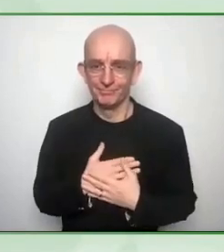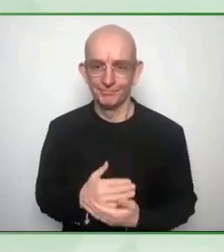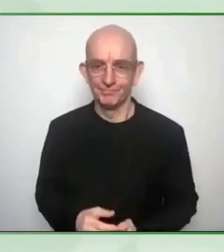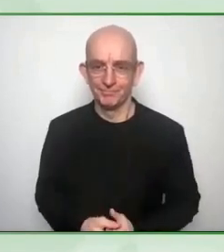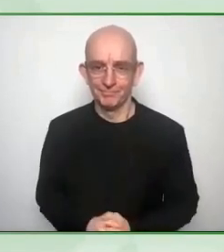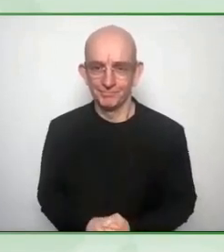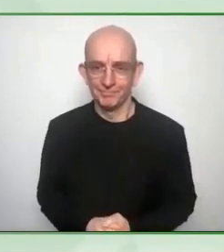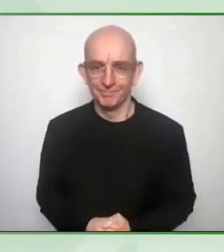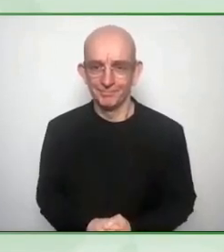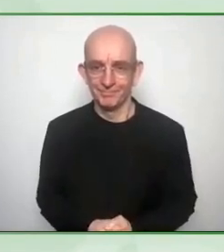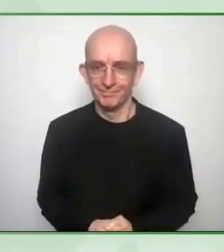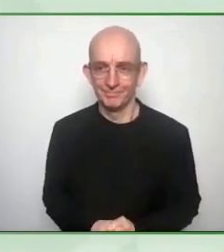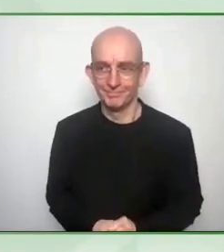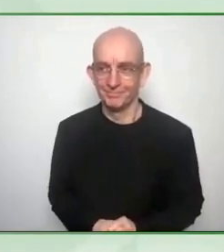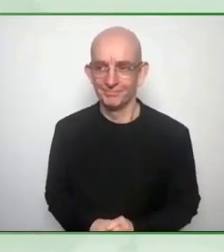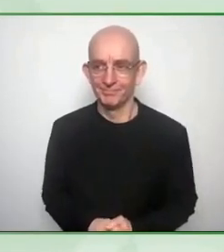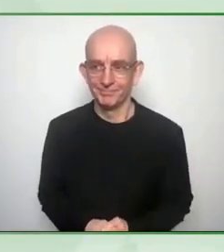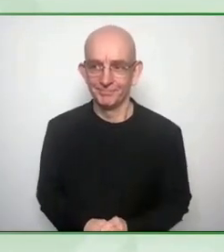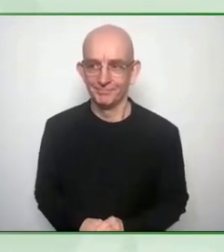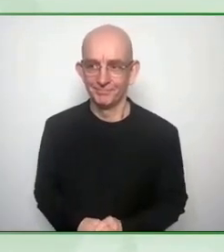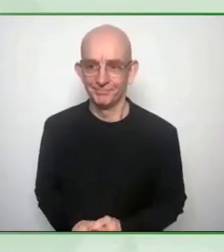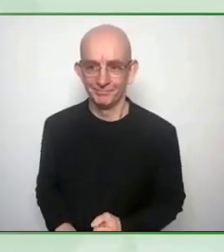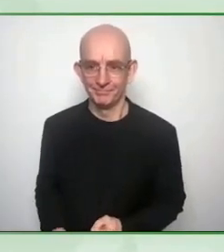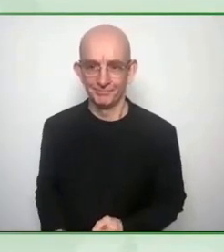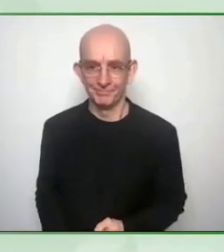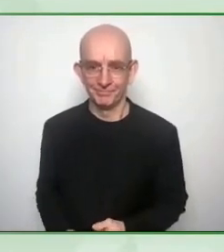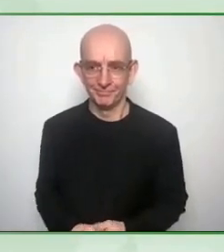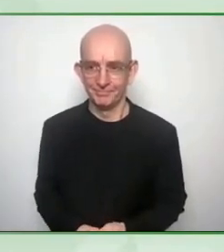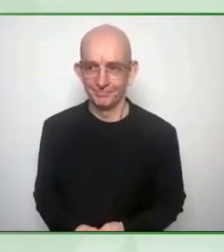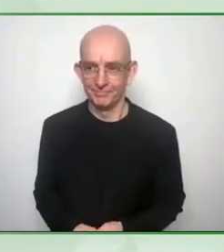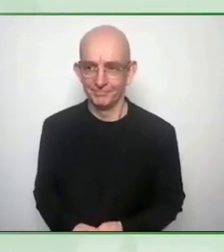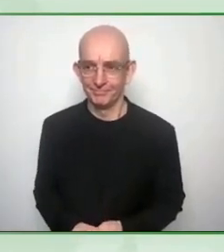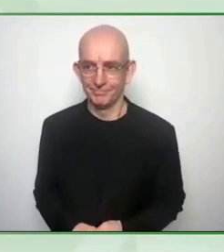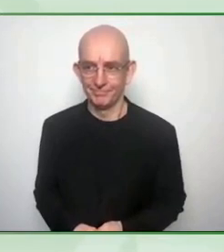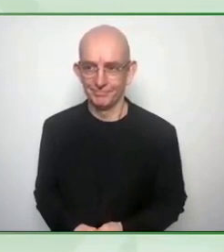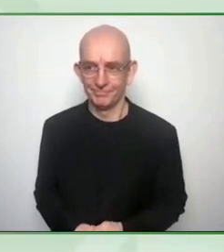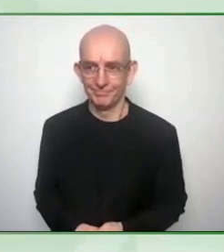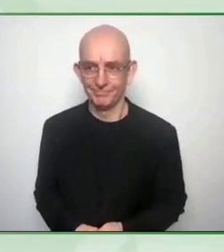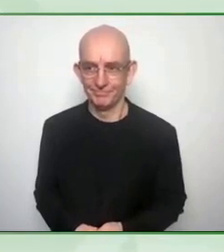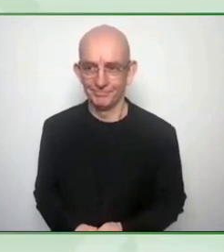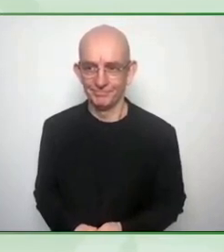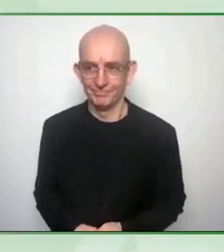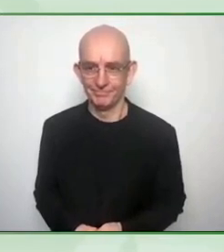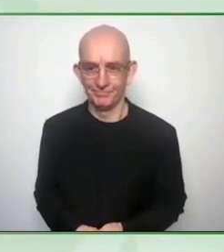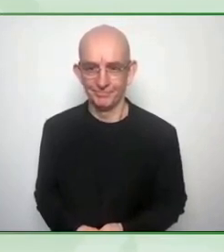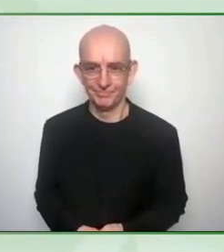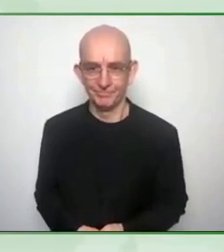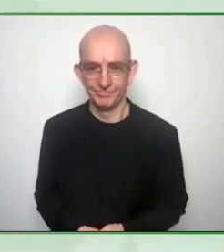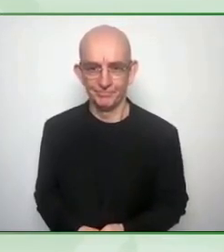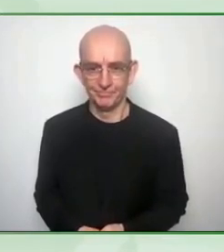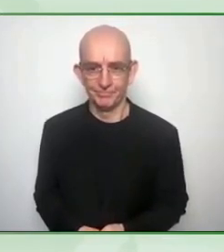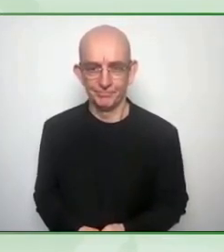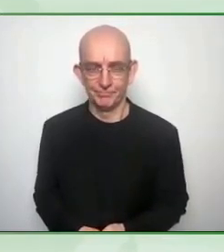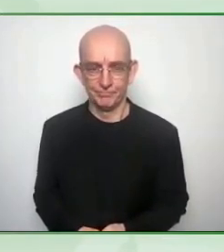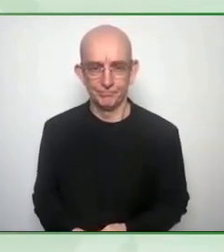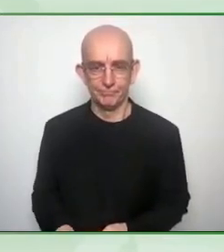thank you um i'm the founder ceo of youth for jobs we are the largest in south asia